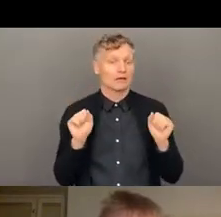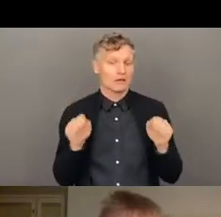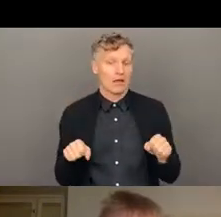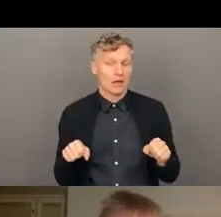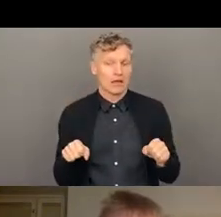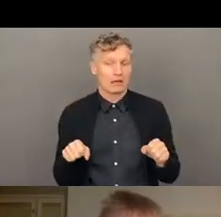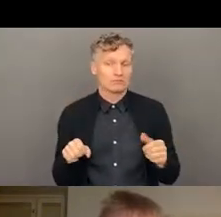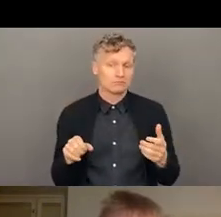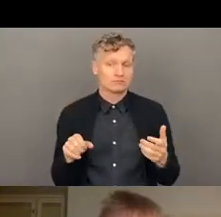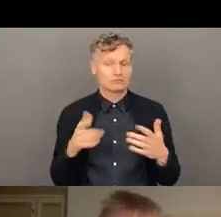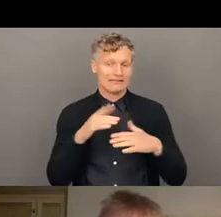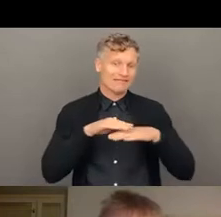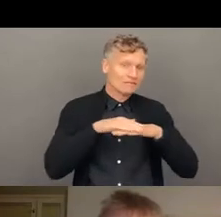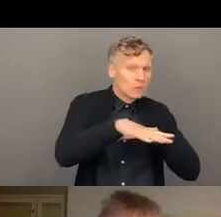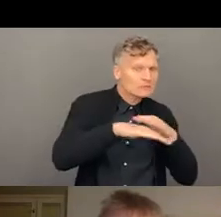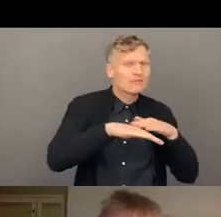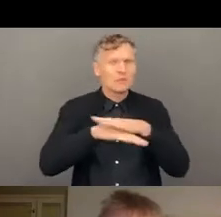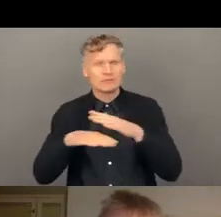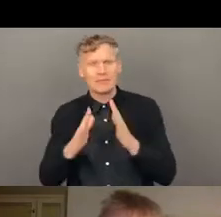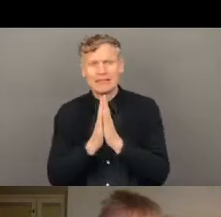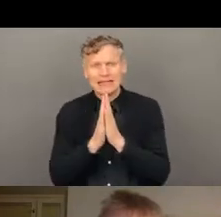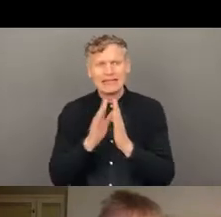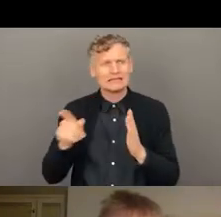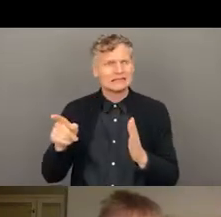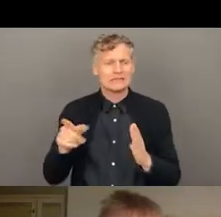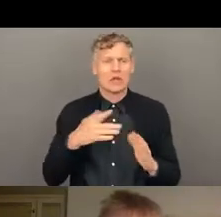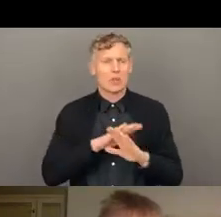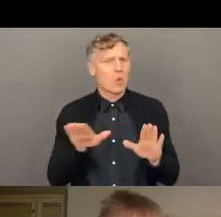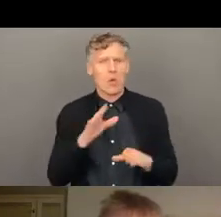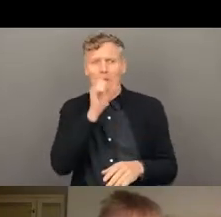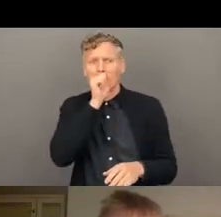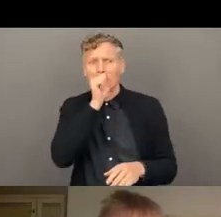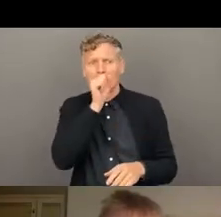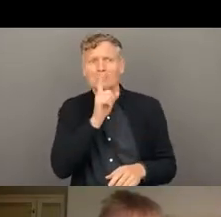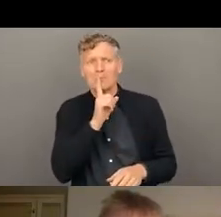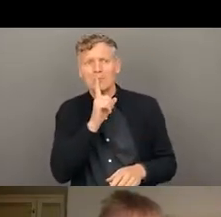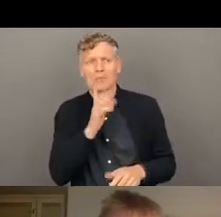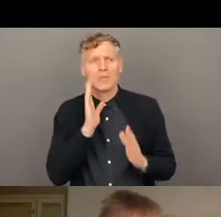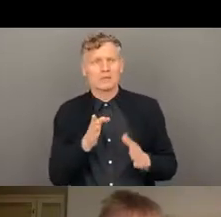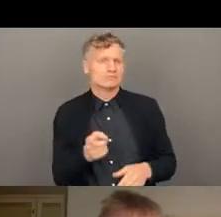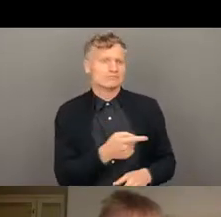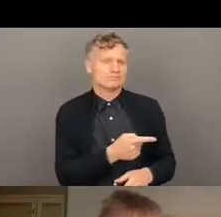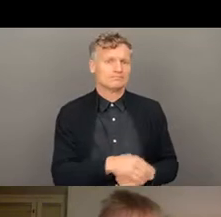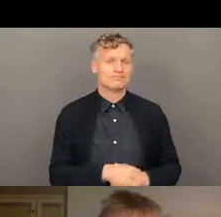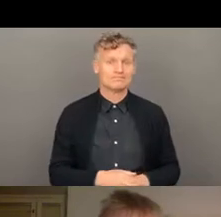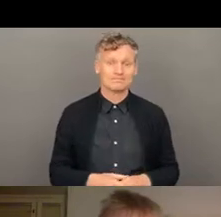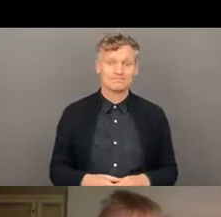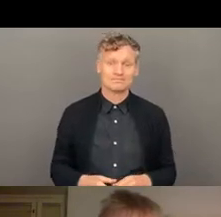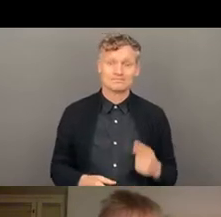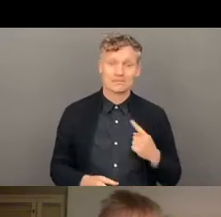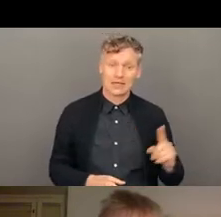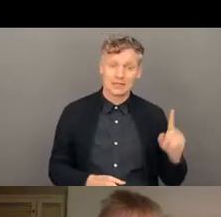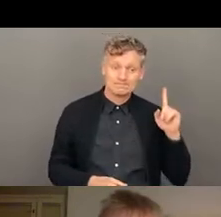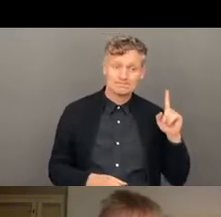management in the development and humanitarian work. Thank you. Rose. Thank I just ask, Hazel,